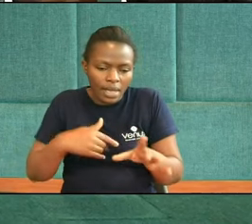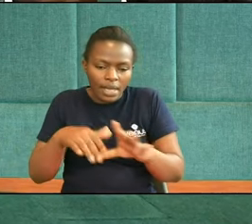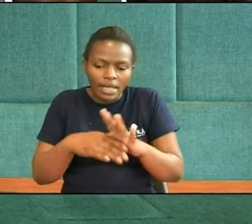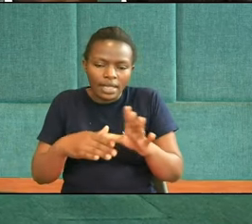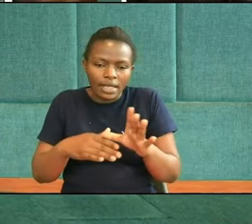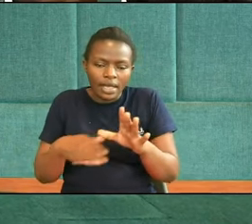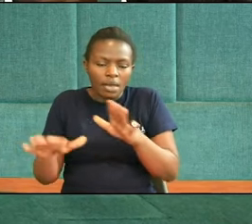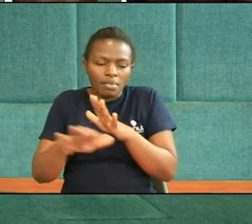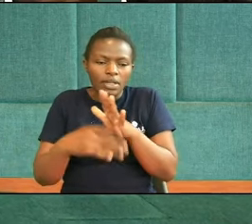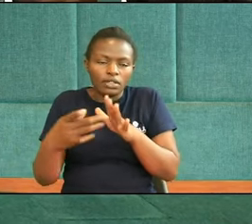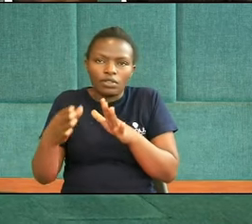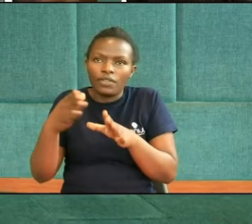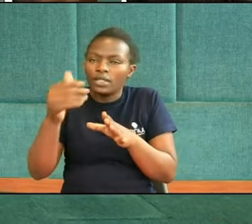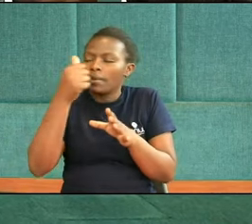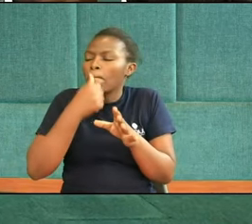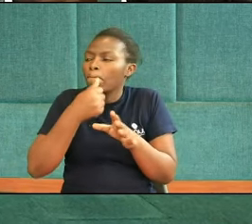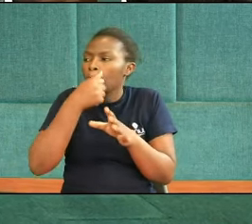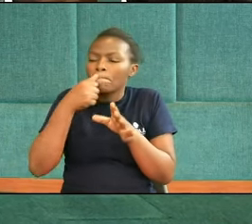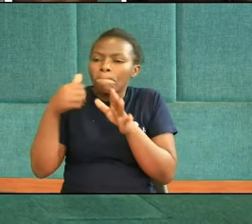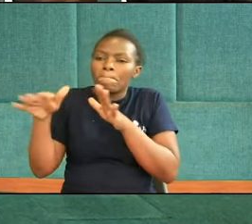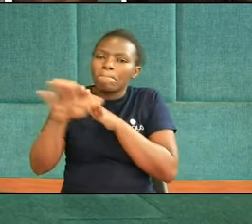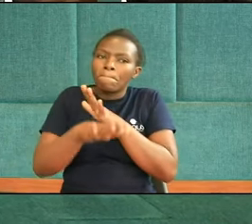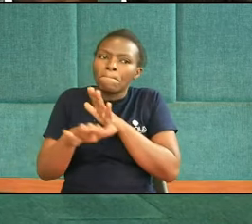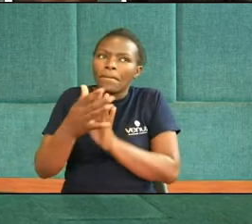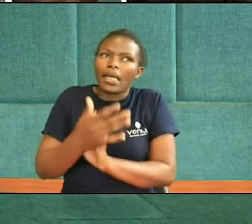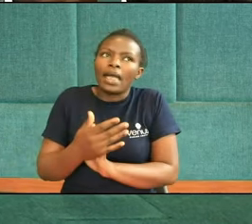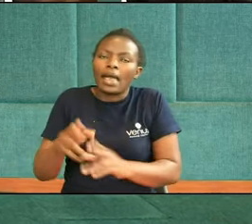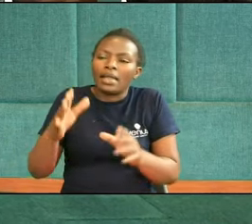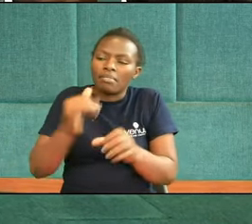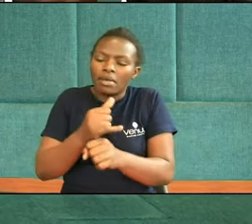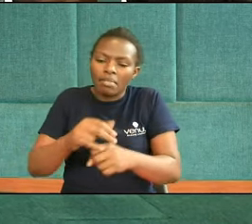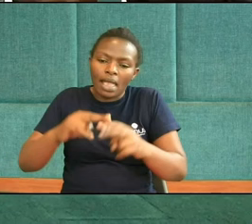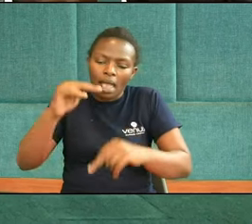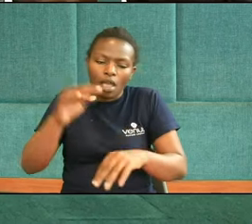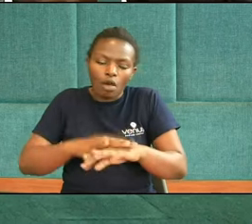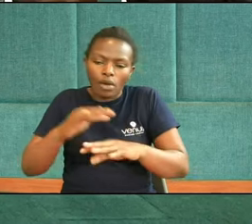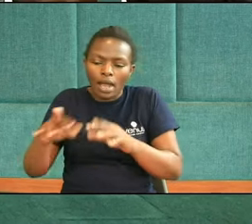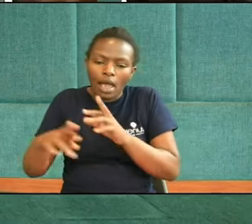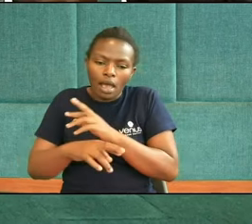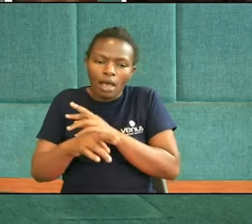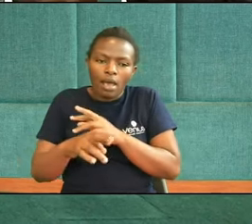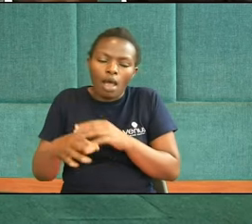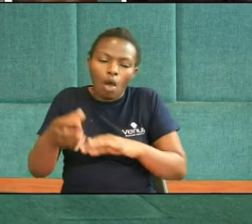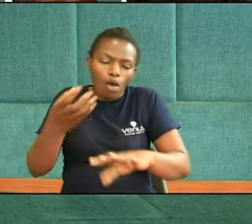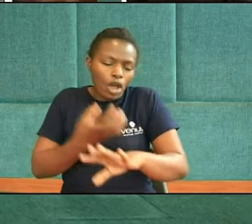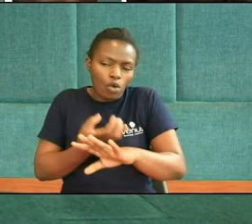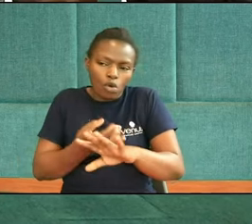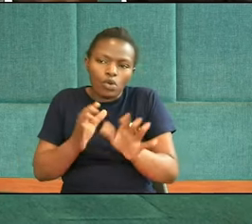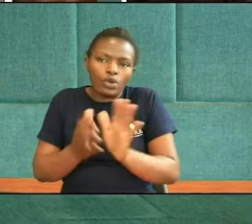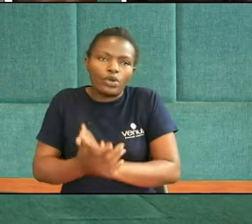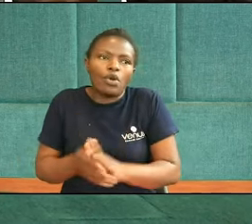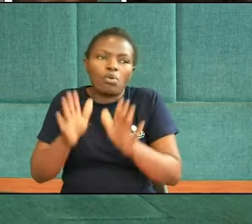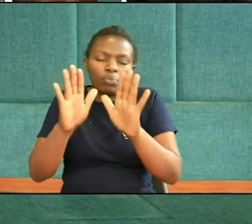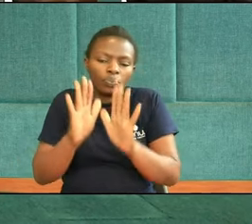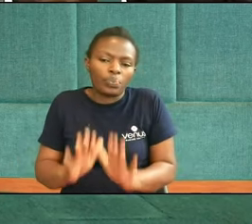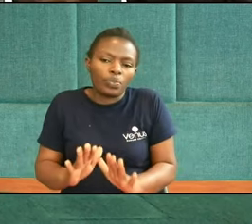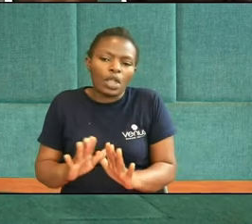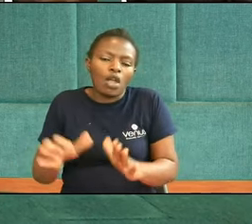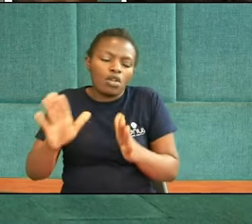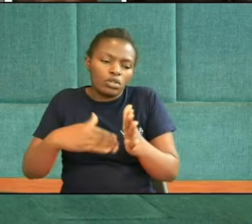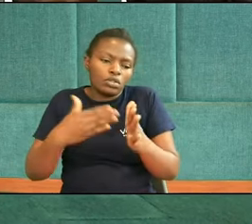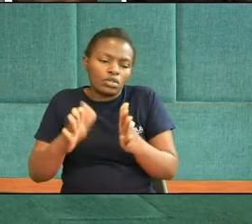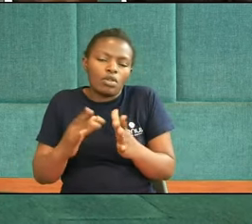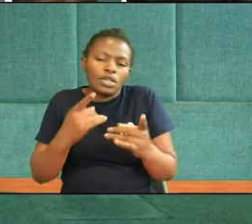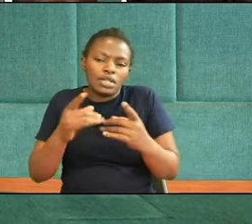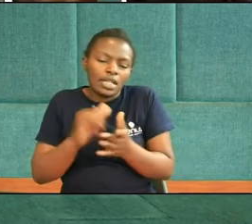Of his sacred tent And set me High upon a rock Amen Amen There's a wonderful song Called He